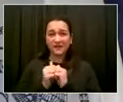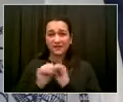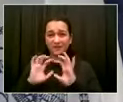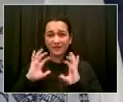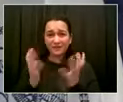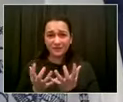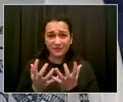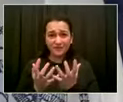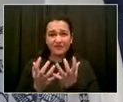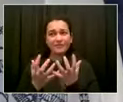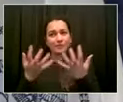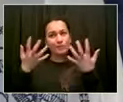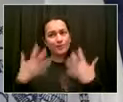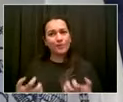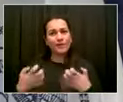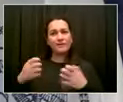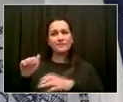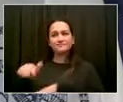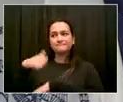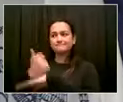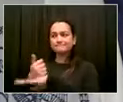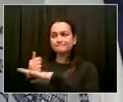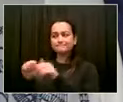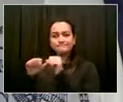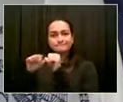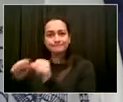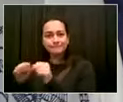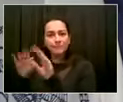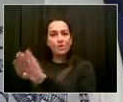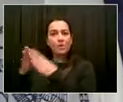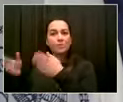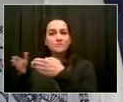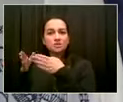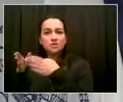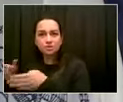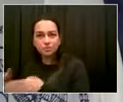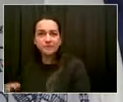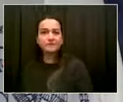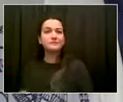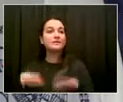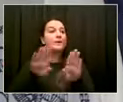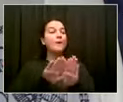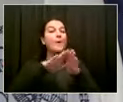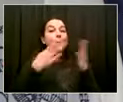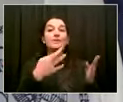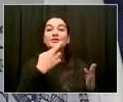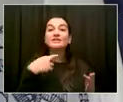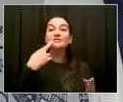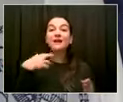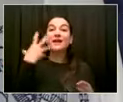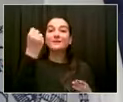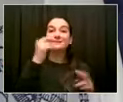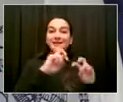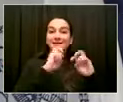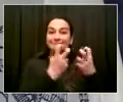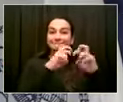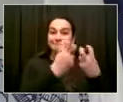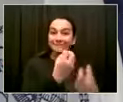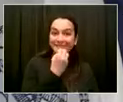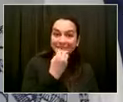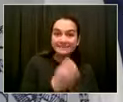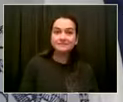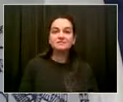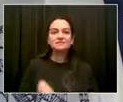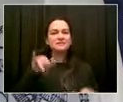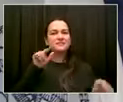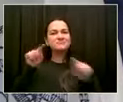place for an extraordinary summer and the streets of New York City. It's going to be, I think, greater than anything we've